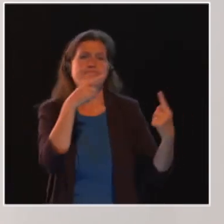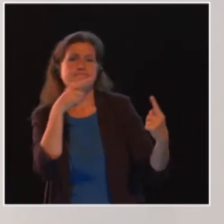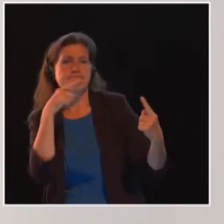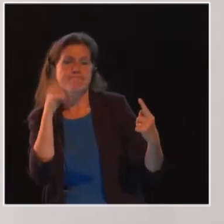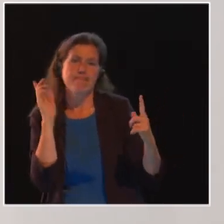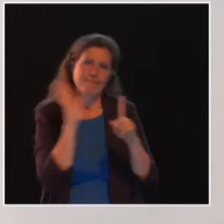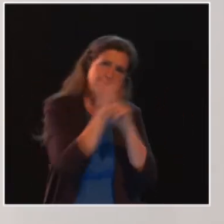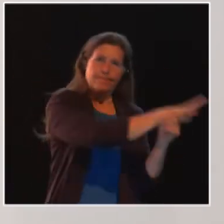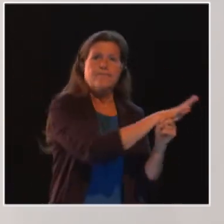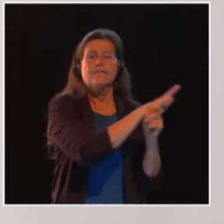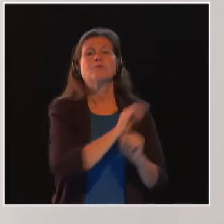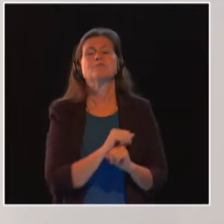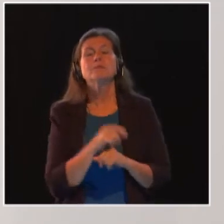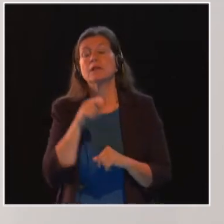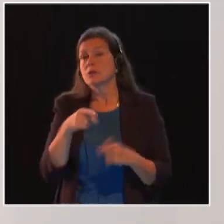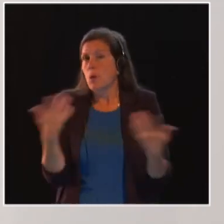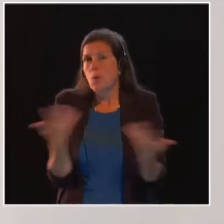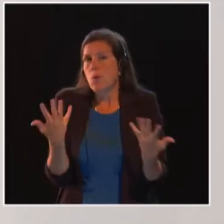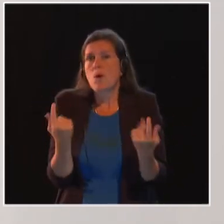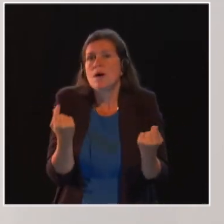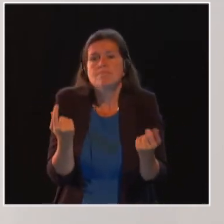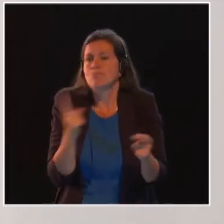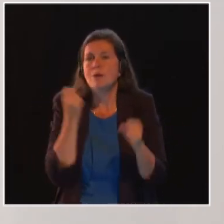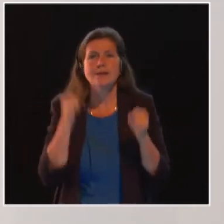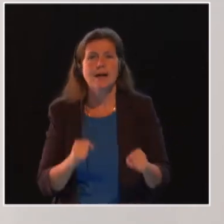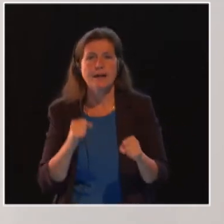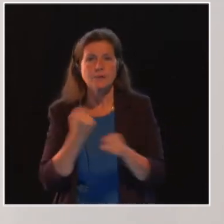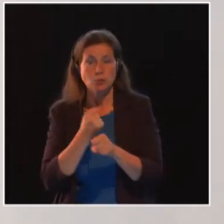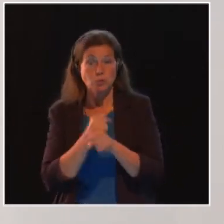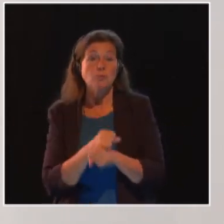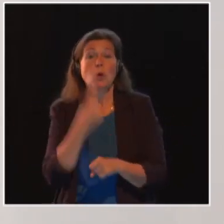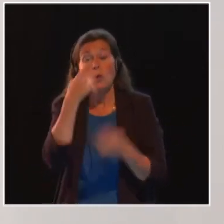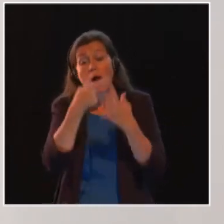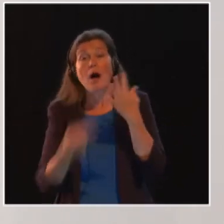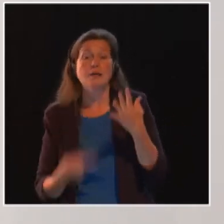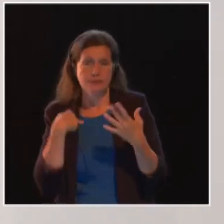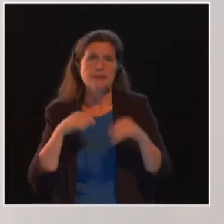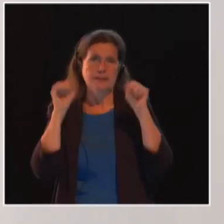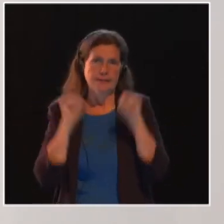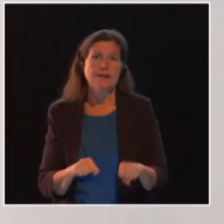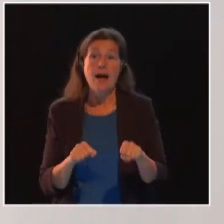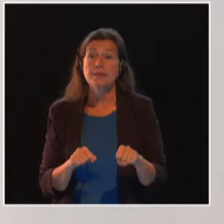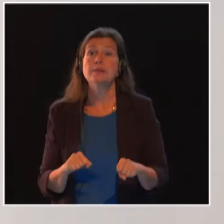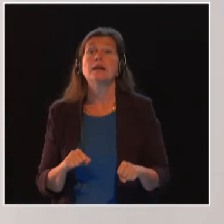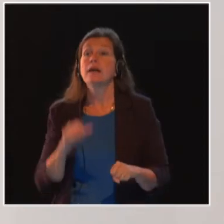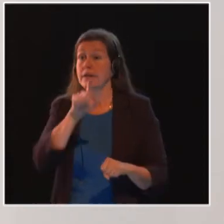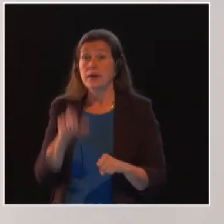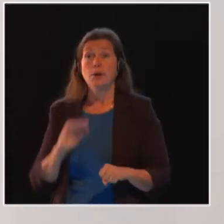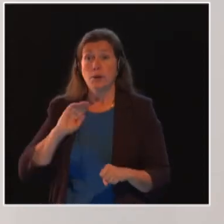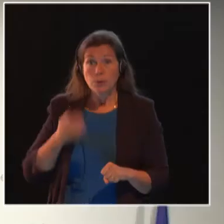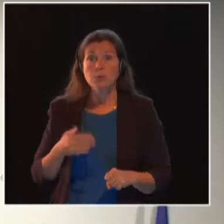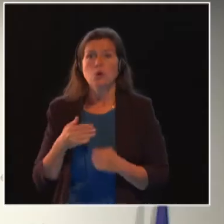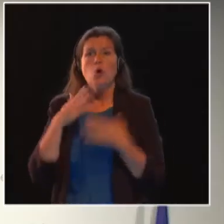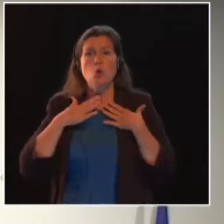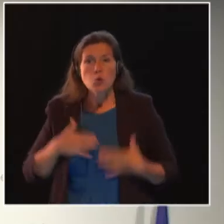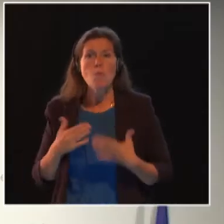are the things that we can do at the national level? One of the things we can do is support the women human rights defenders who are fighting to